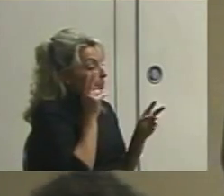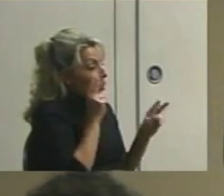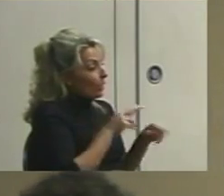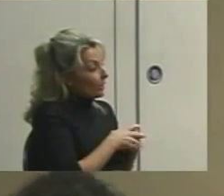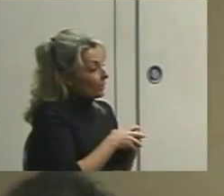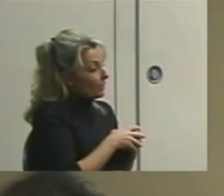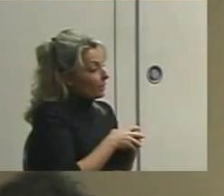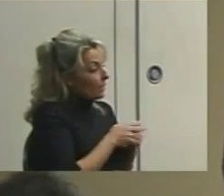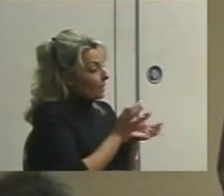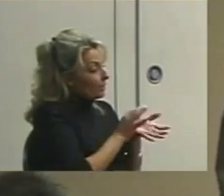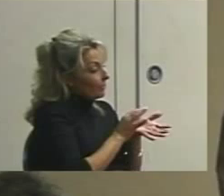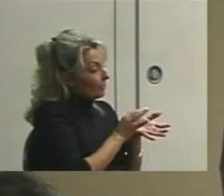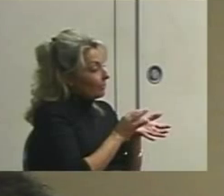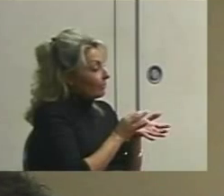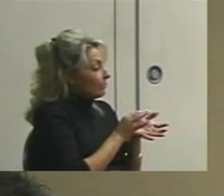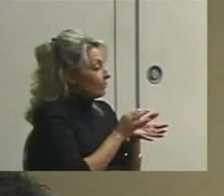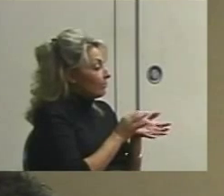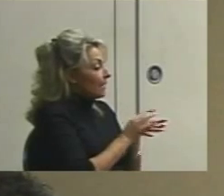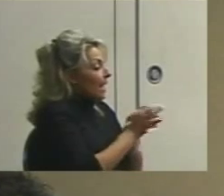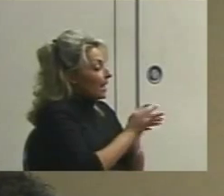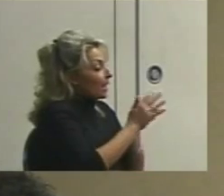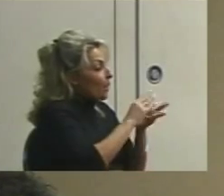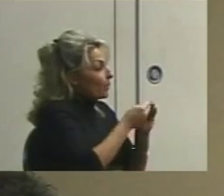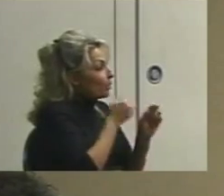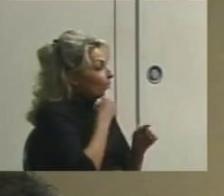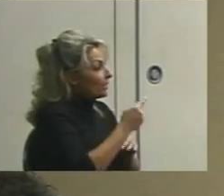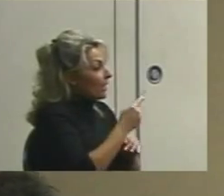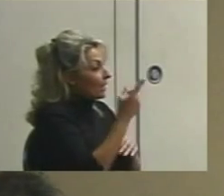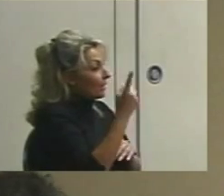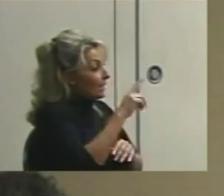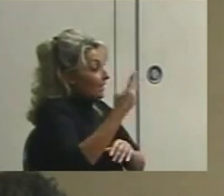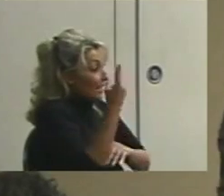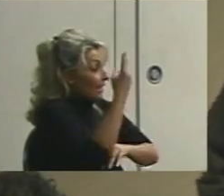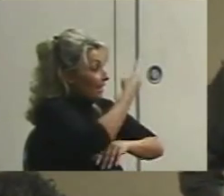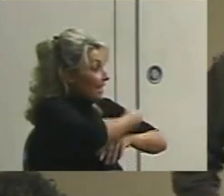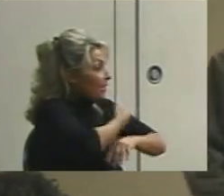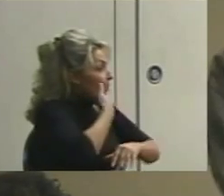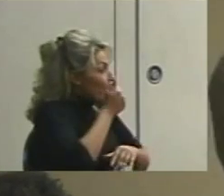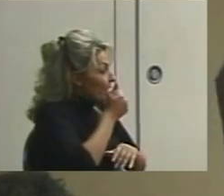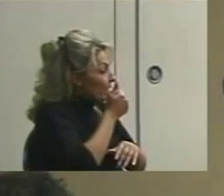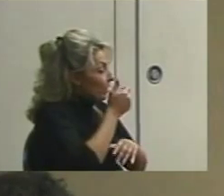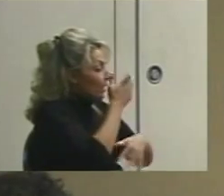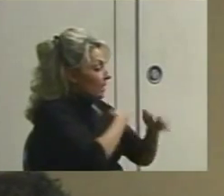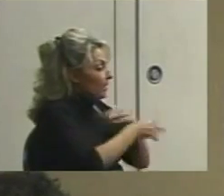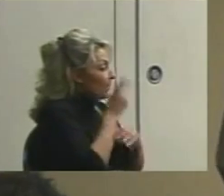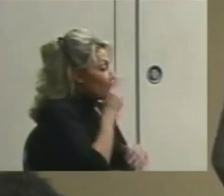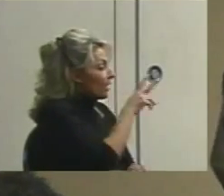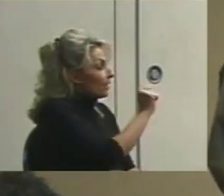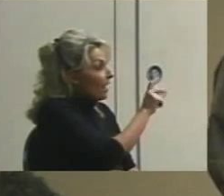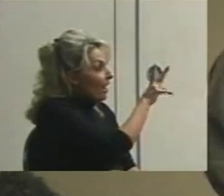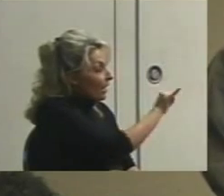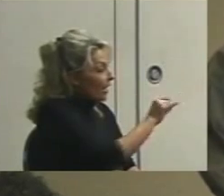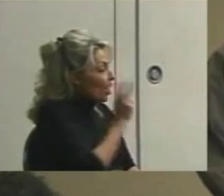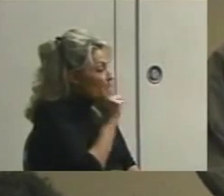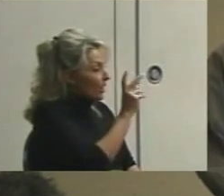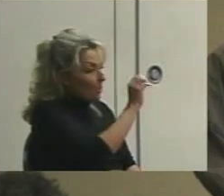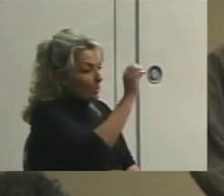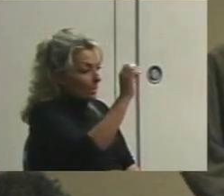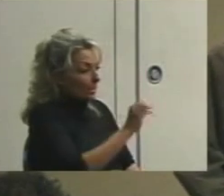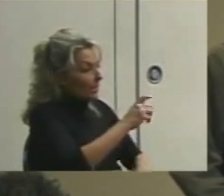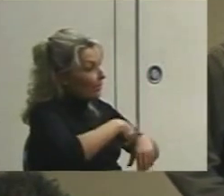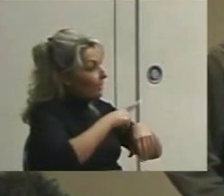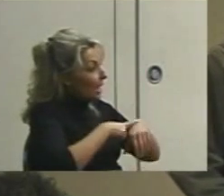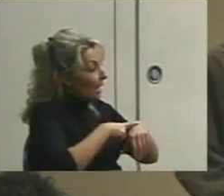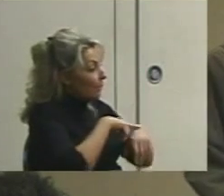tally numbers, you'd say day two was better. So, instead of looking at tallies, what we have to do is look at the percent of